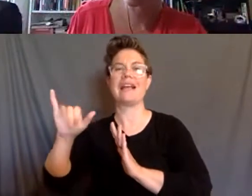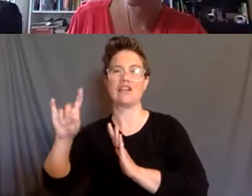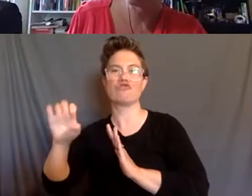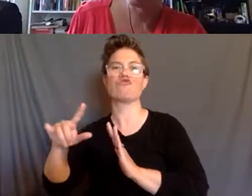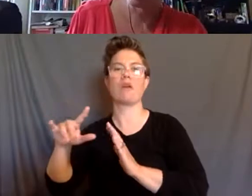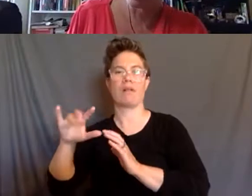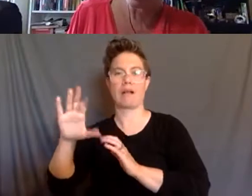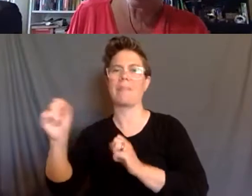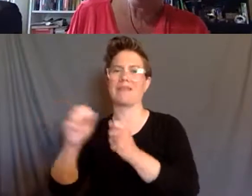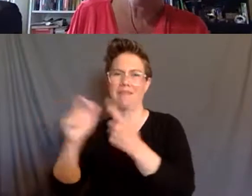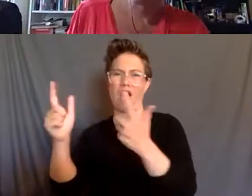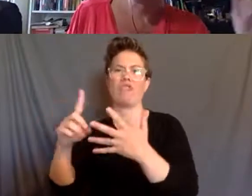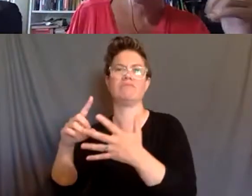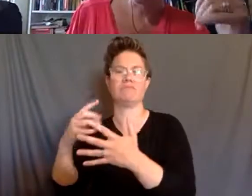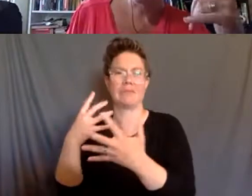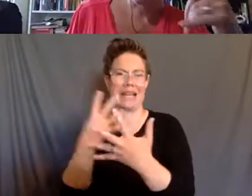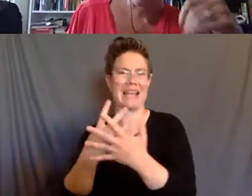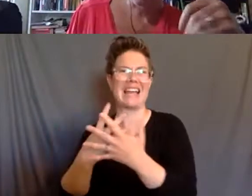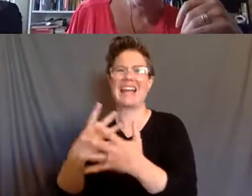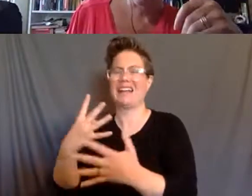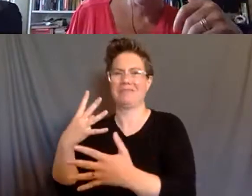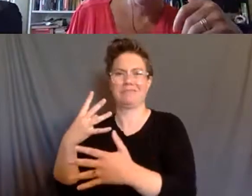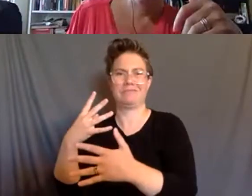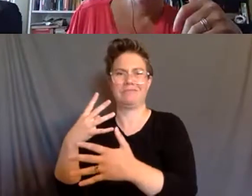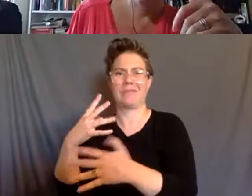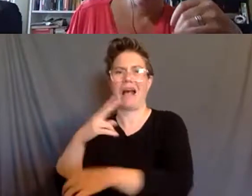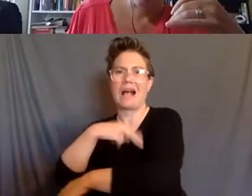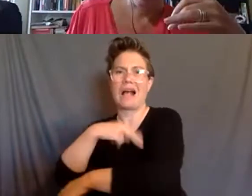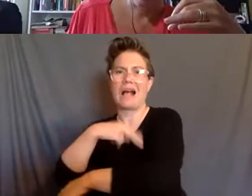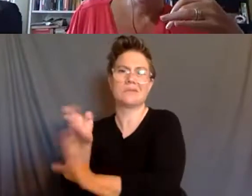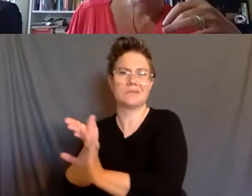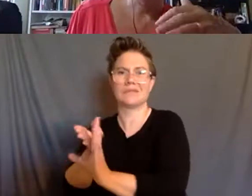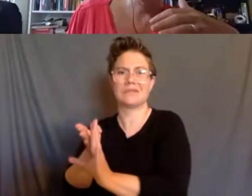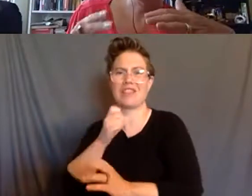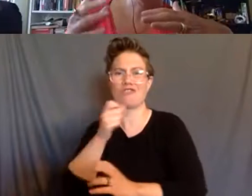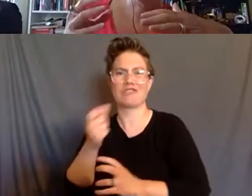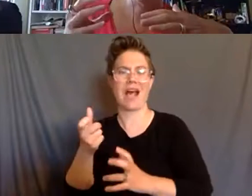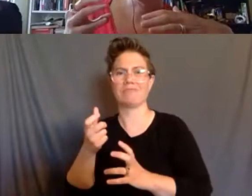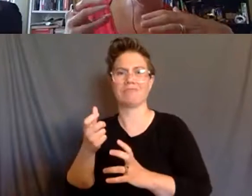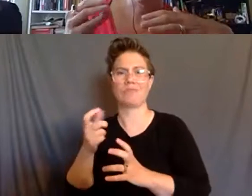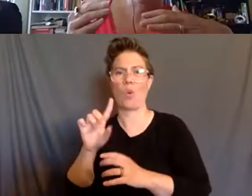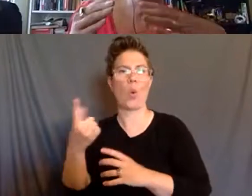other sites, is that they're not analogies, analogies, meaning